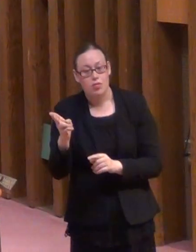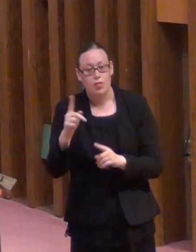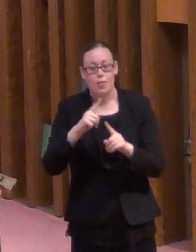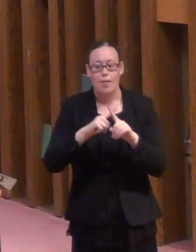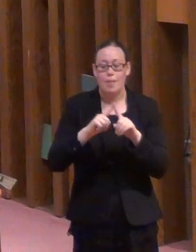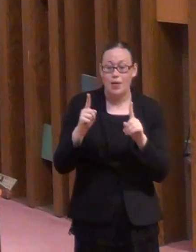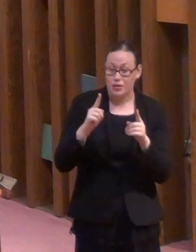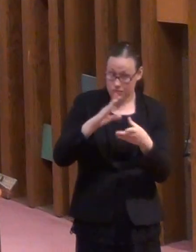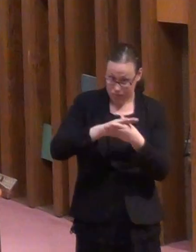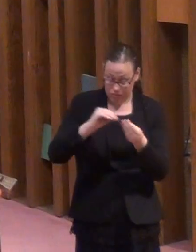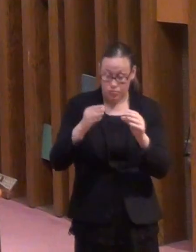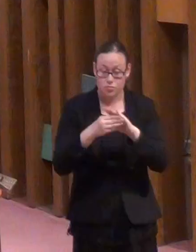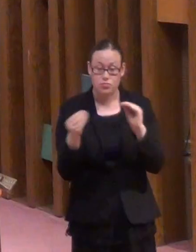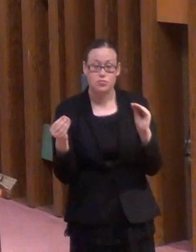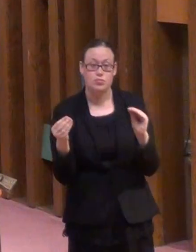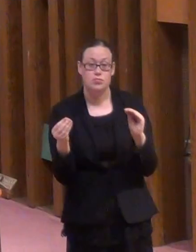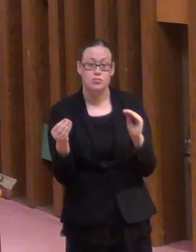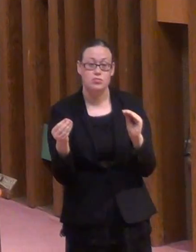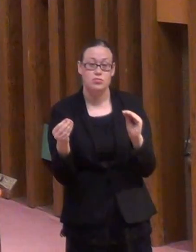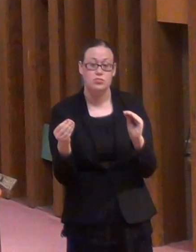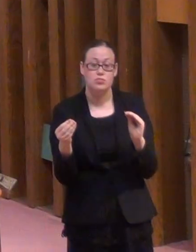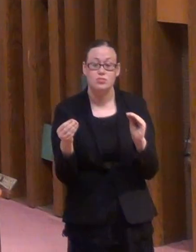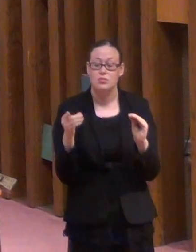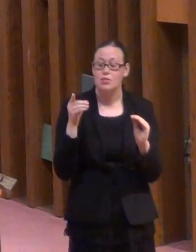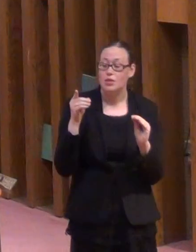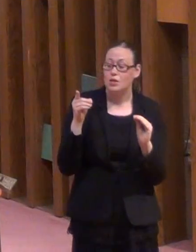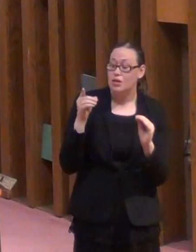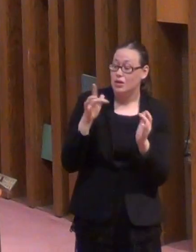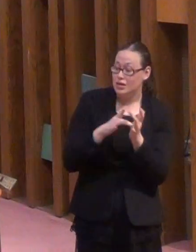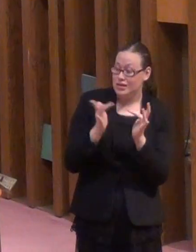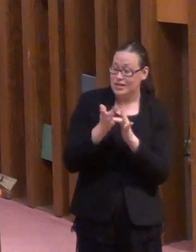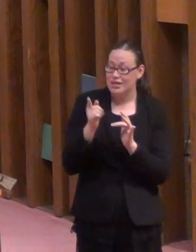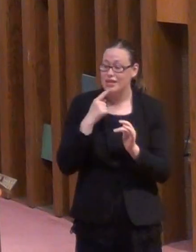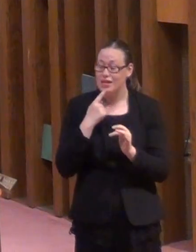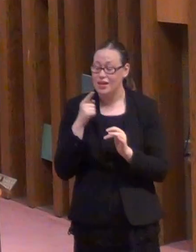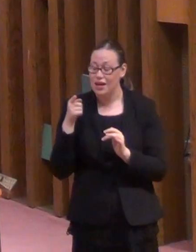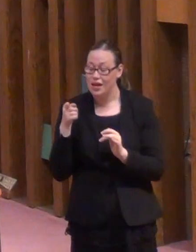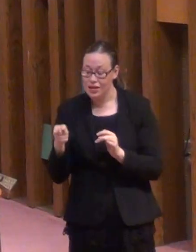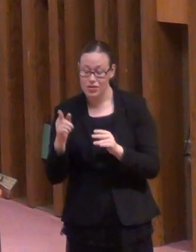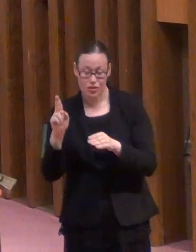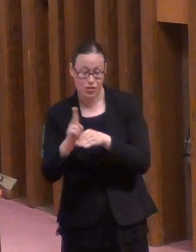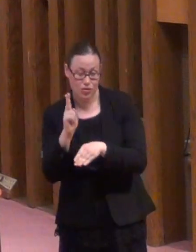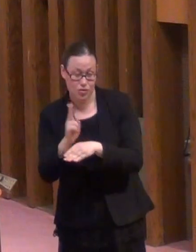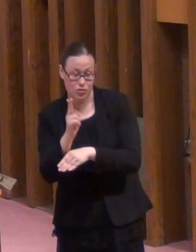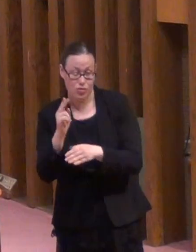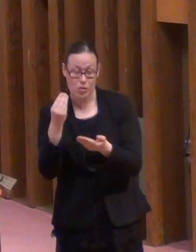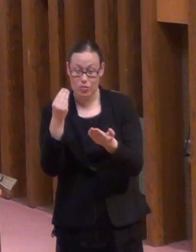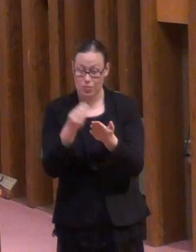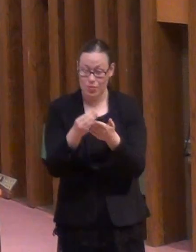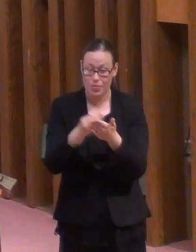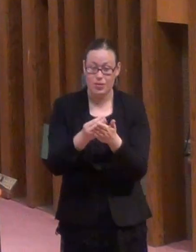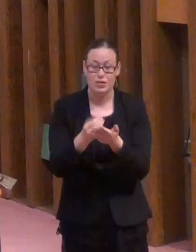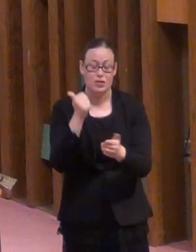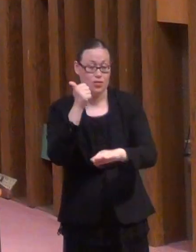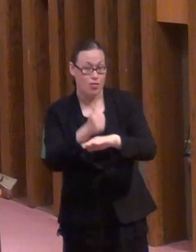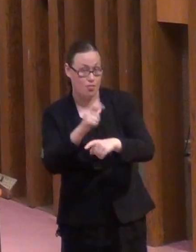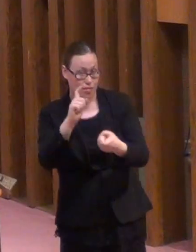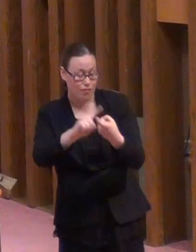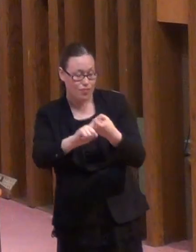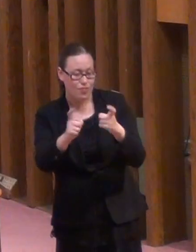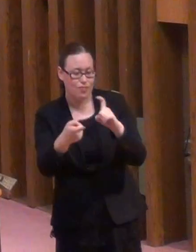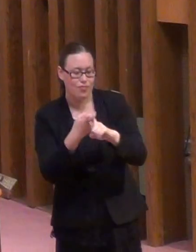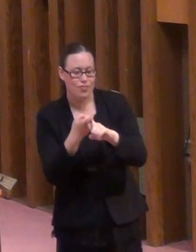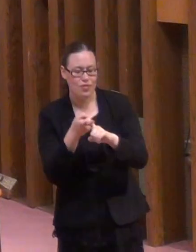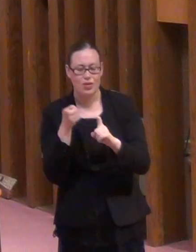It's a story. But he said he used money to make friends. And that leads to the third thing that the steward knew. He knew how to